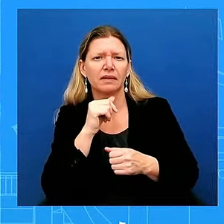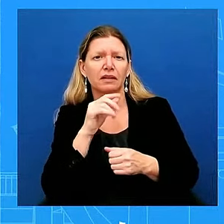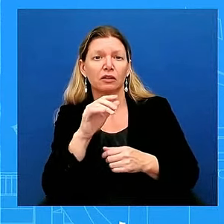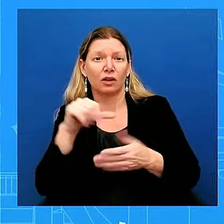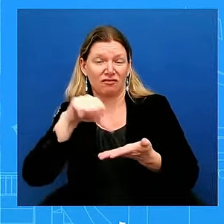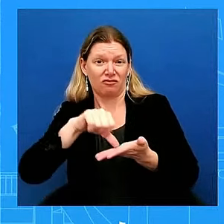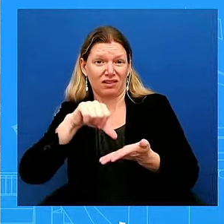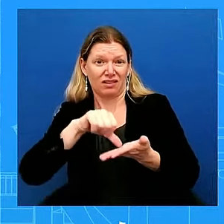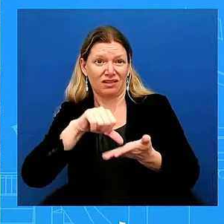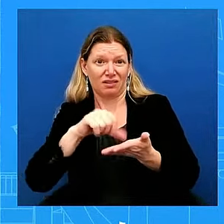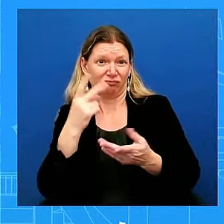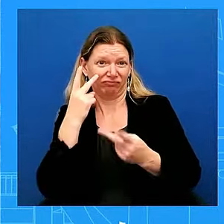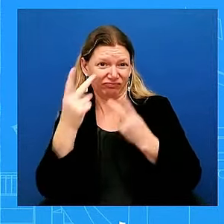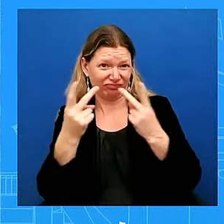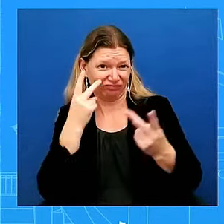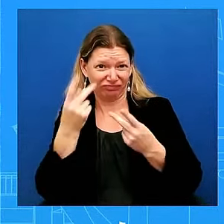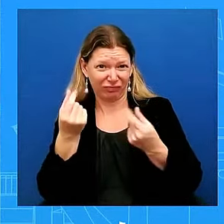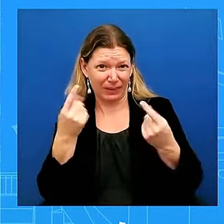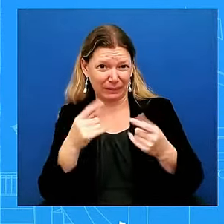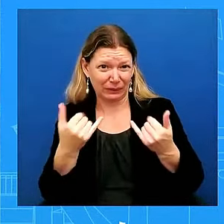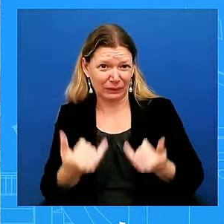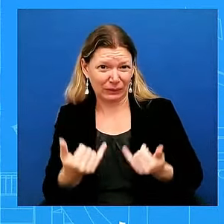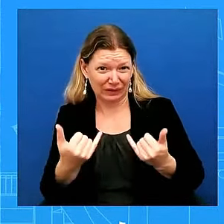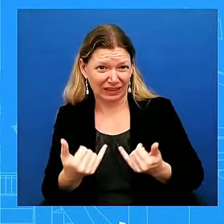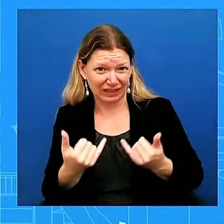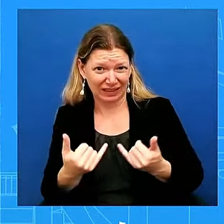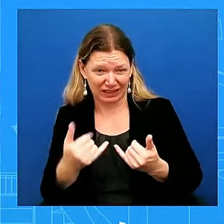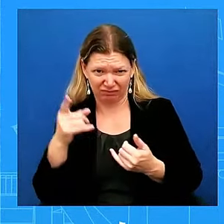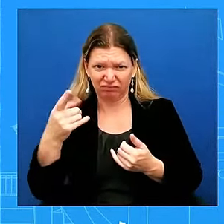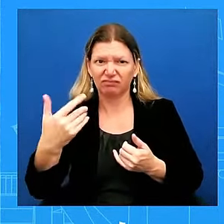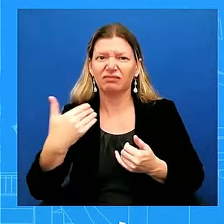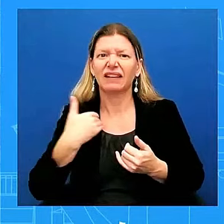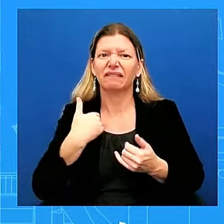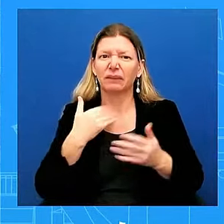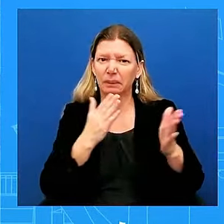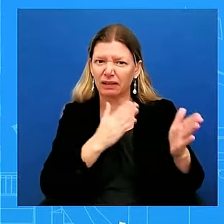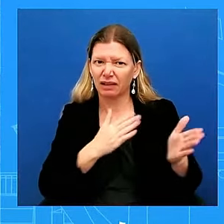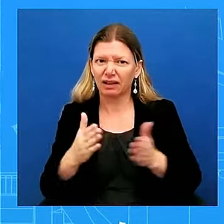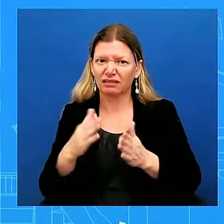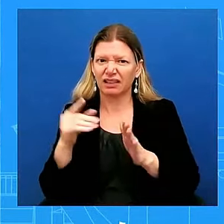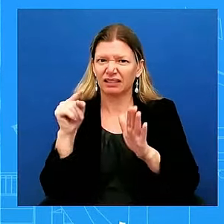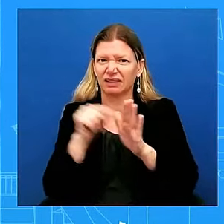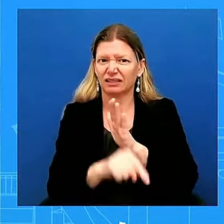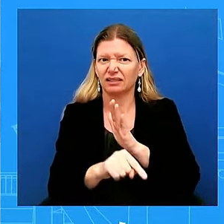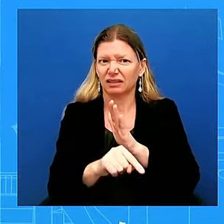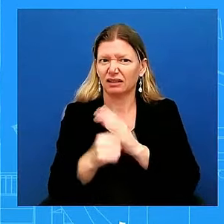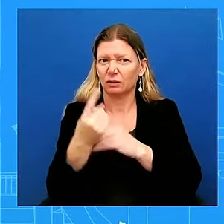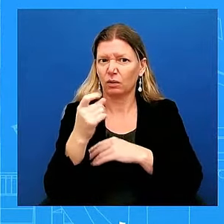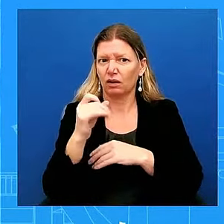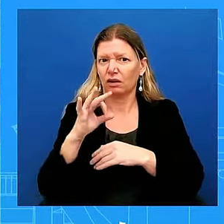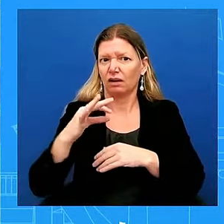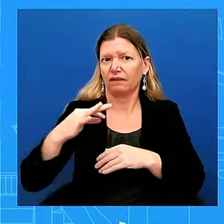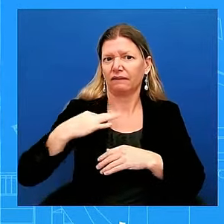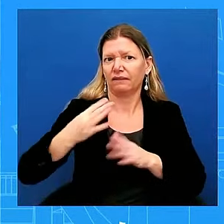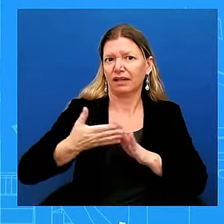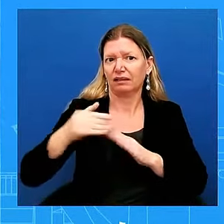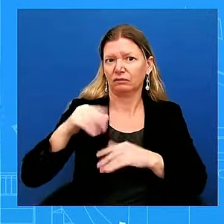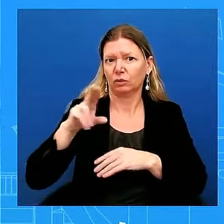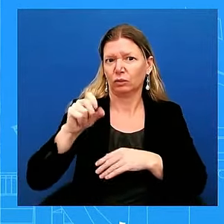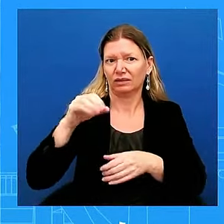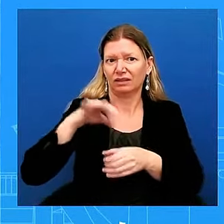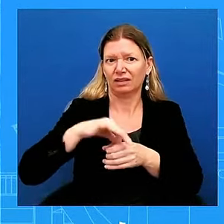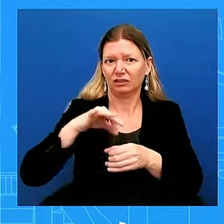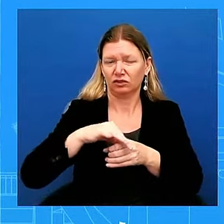plot to assassinate one of the candidates in the US election, which could be seen as a direct election interference. Is there any talk of